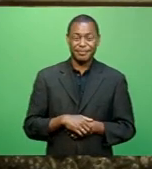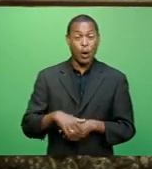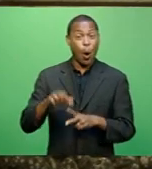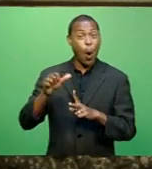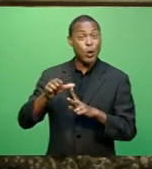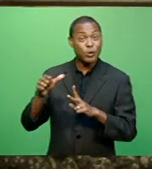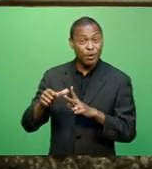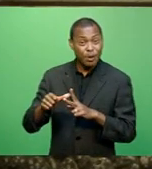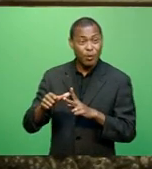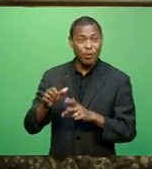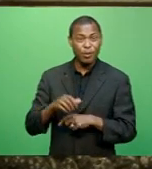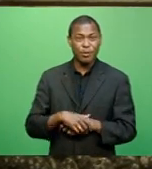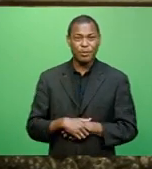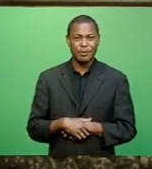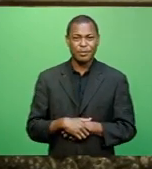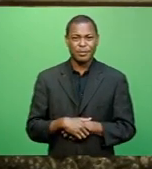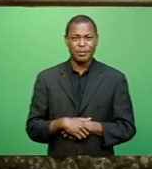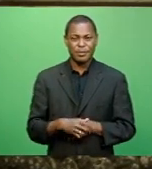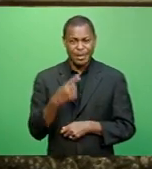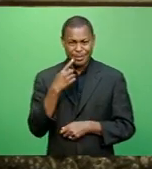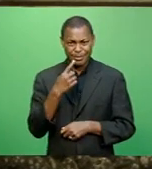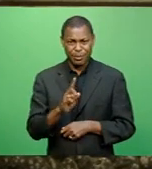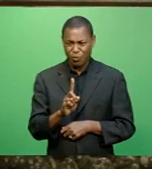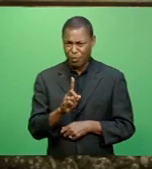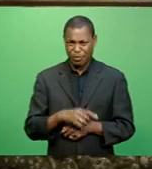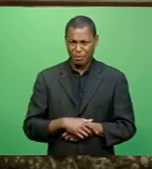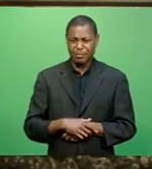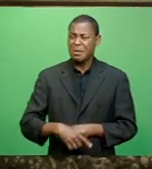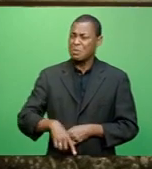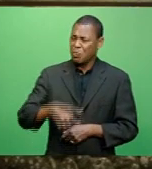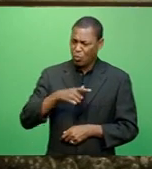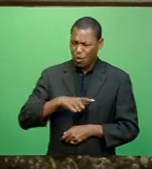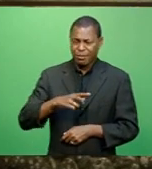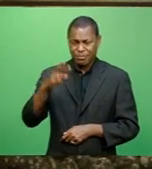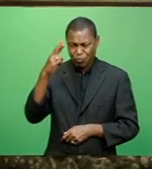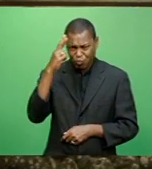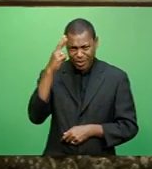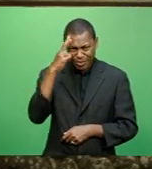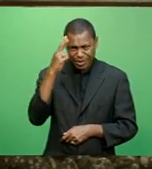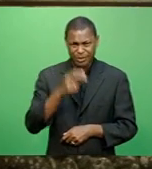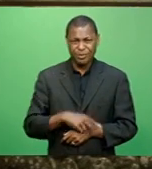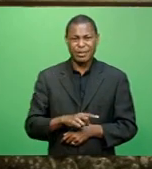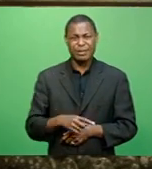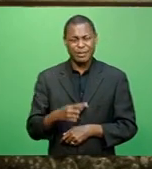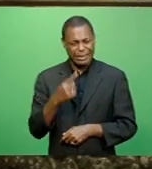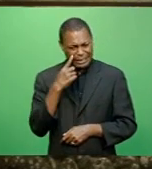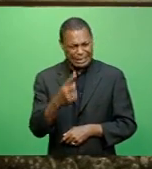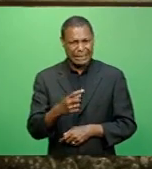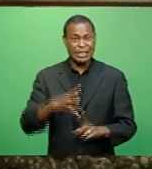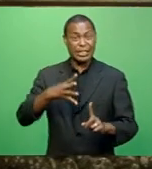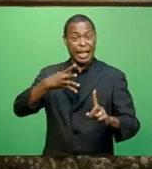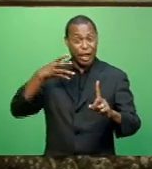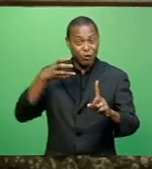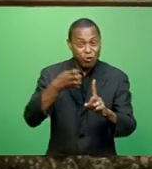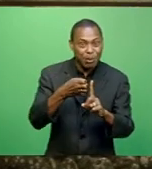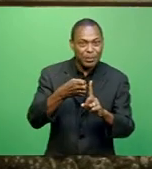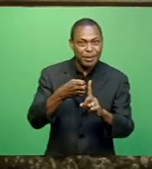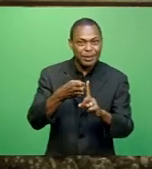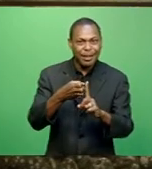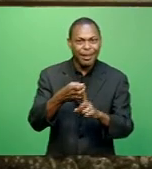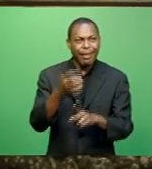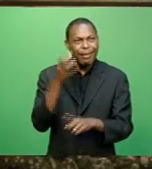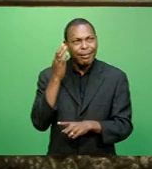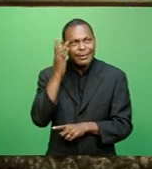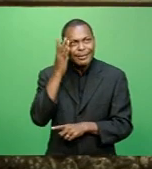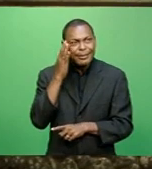he also says that this is also why they are looking at the enrollment, also to consider the courses